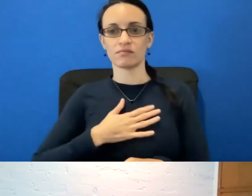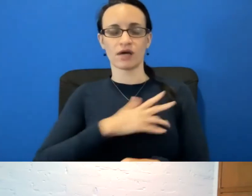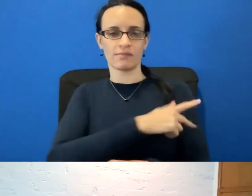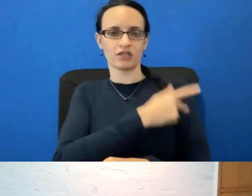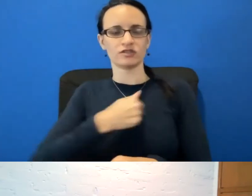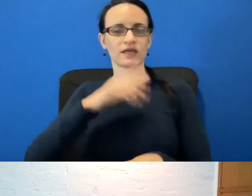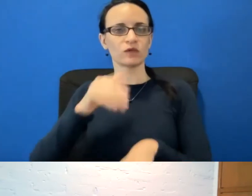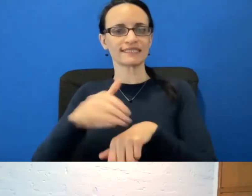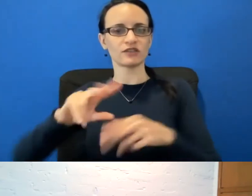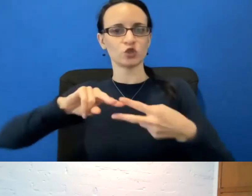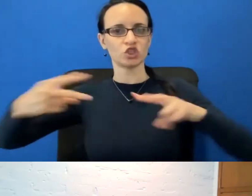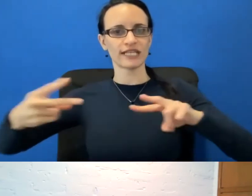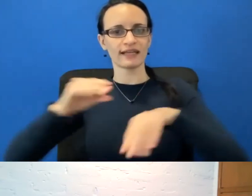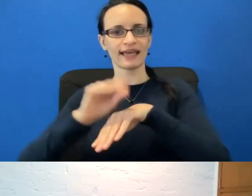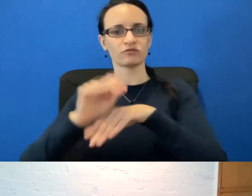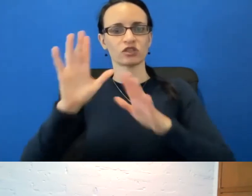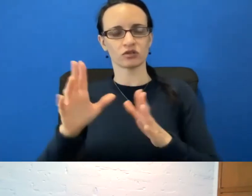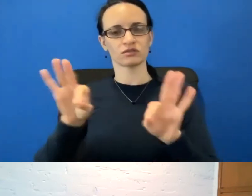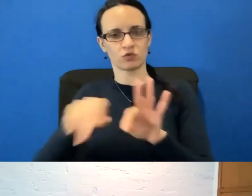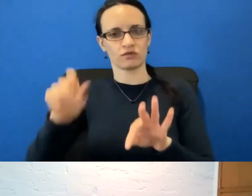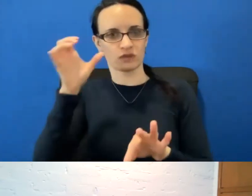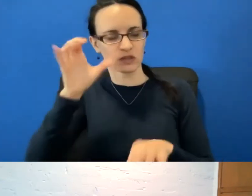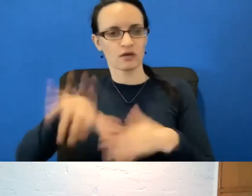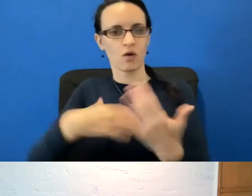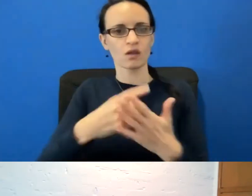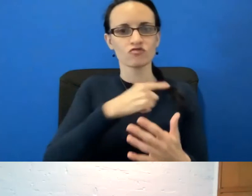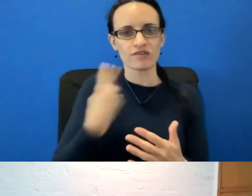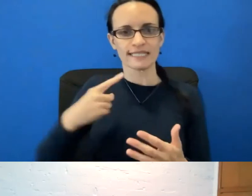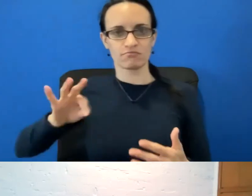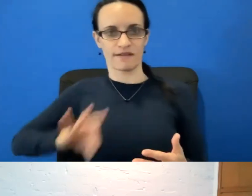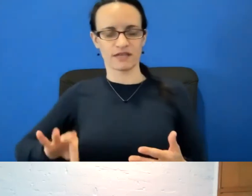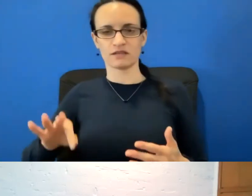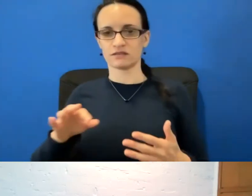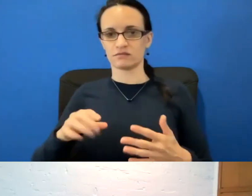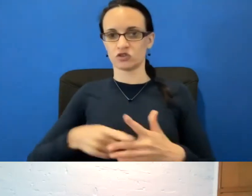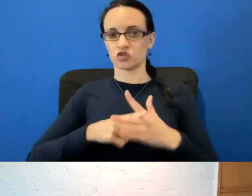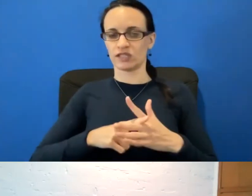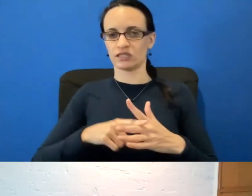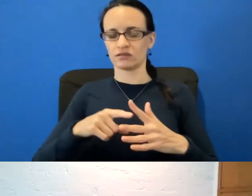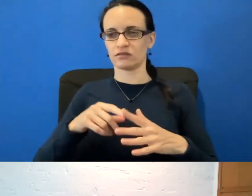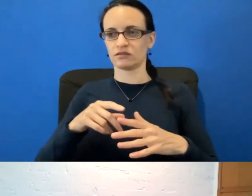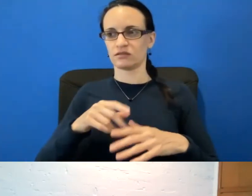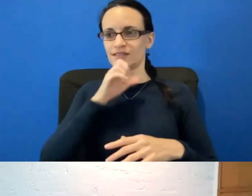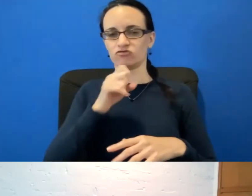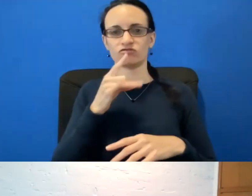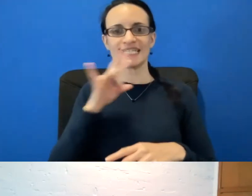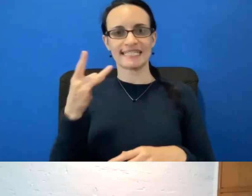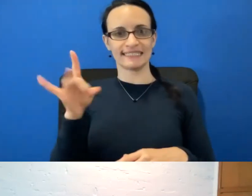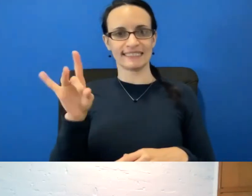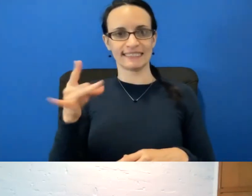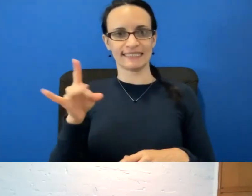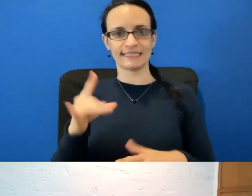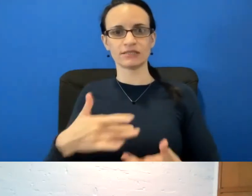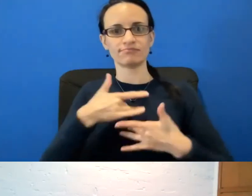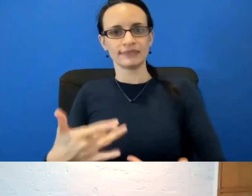counselor so that they can hear all the risks and benefits. I've done that as early as age 18. Generally, my patients will start